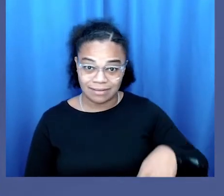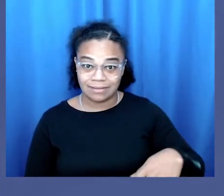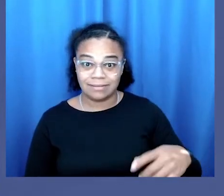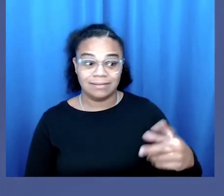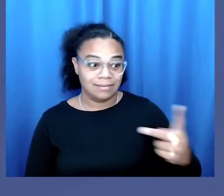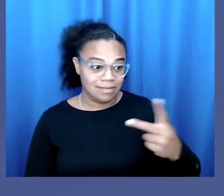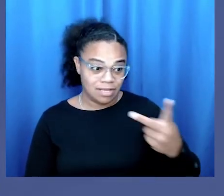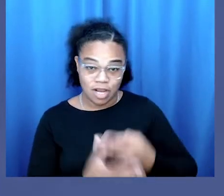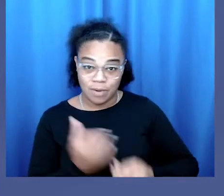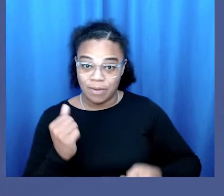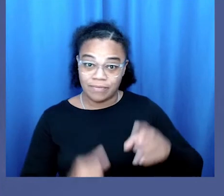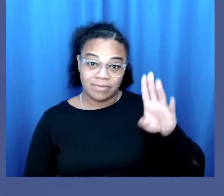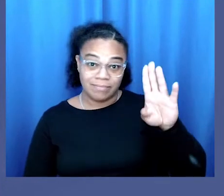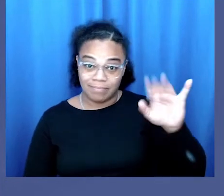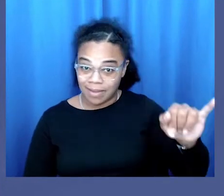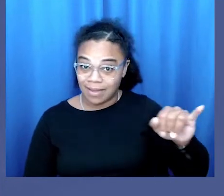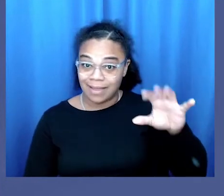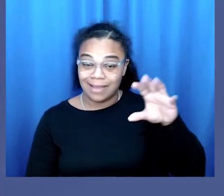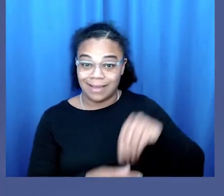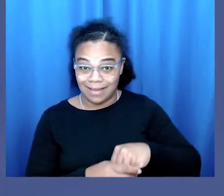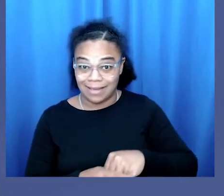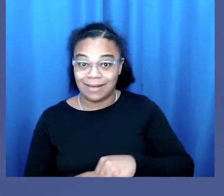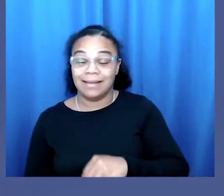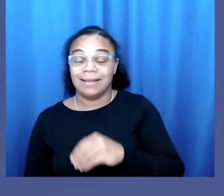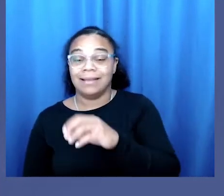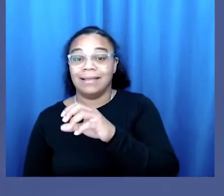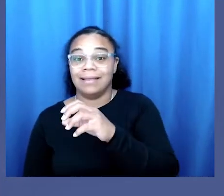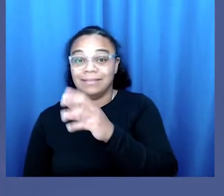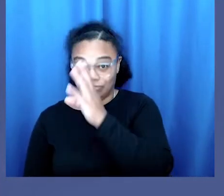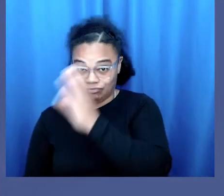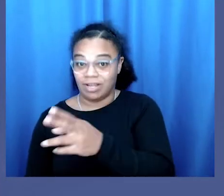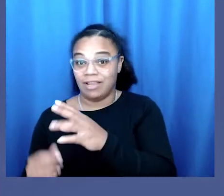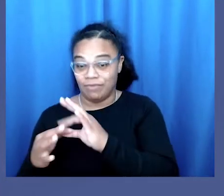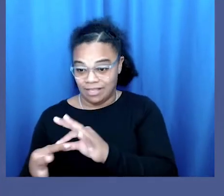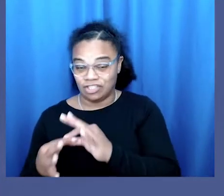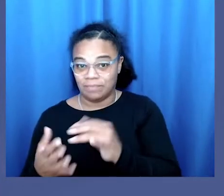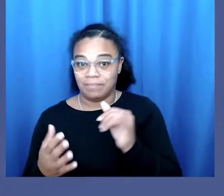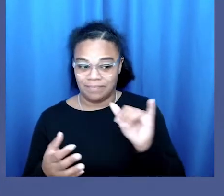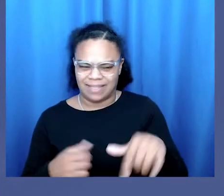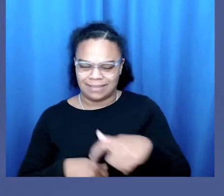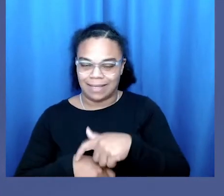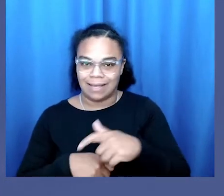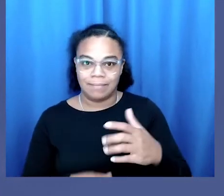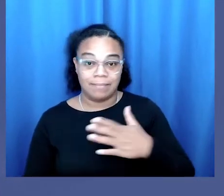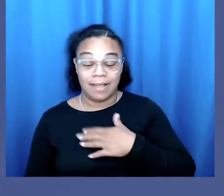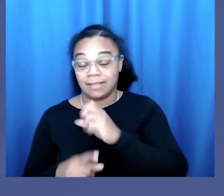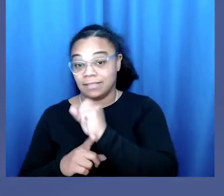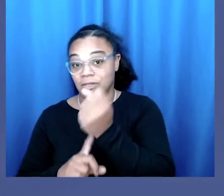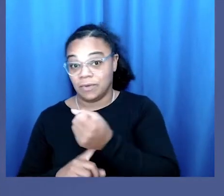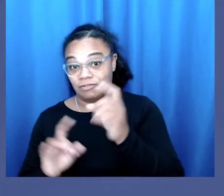we're bisexuals in a heterosexual relationship at the time. So